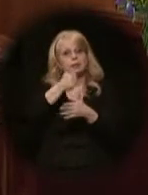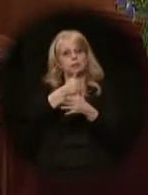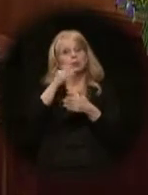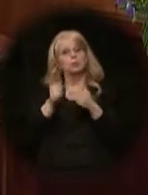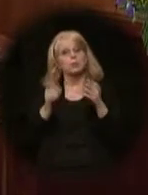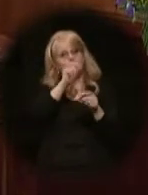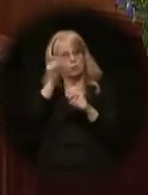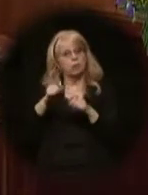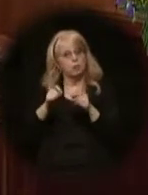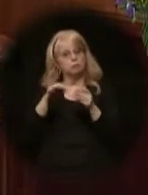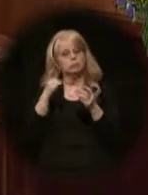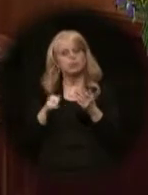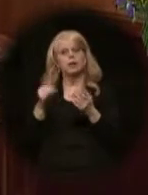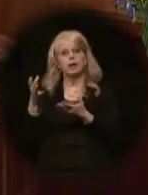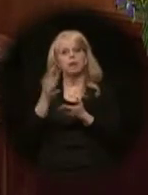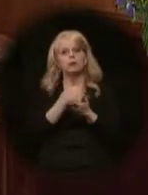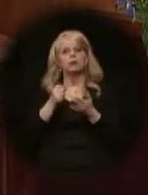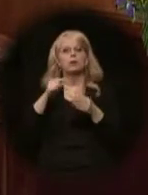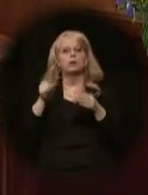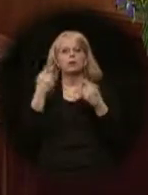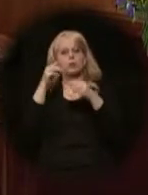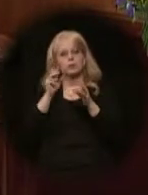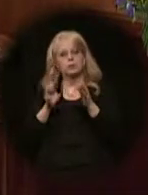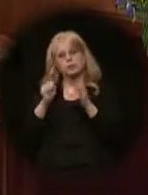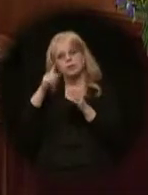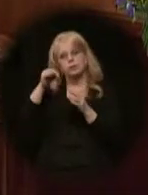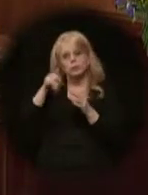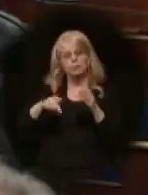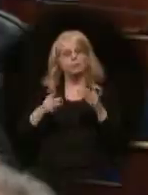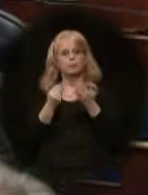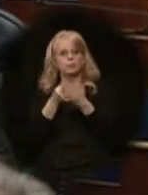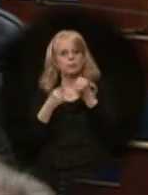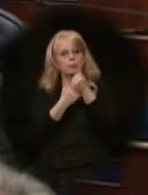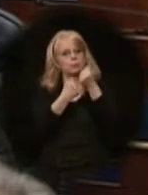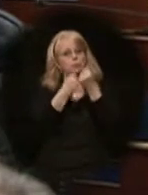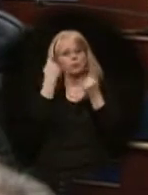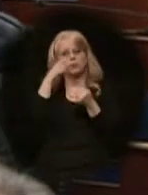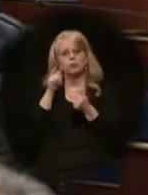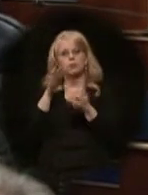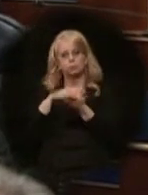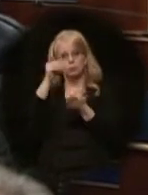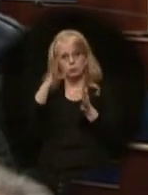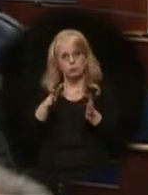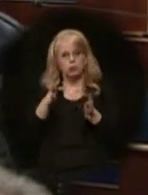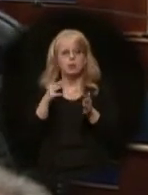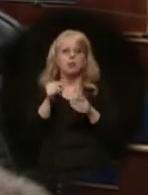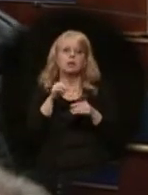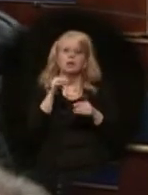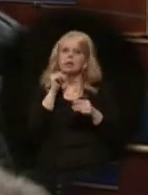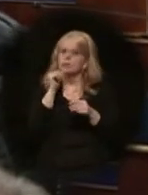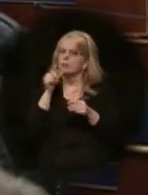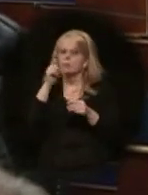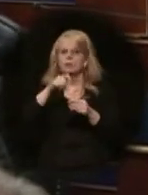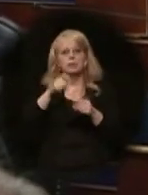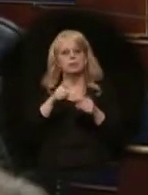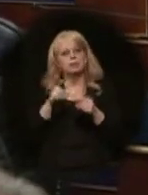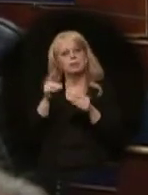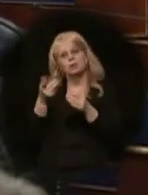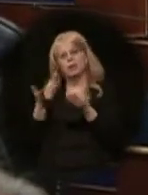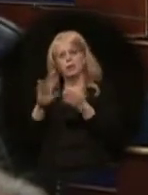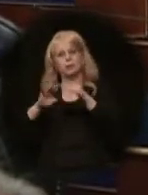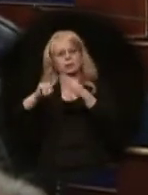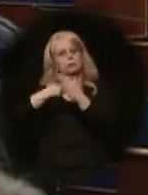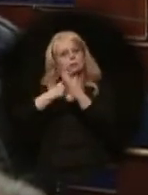basis have earned Alaska Performance Scholarships. These hardworking students were also much less likely to need remedial courses at the University of